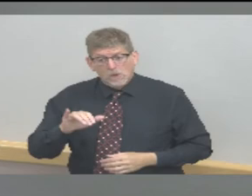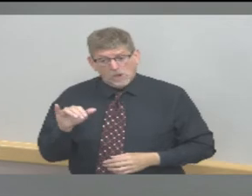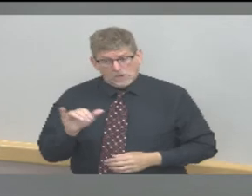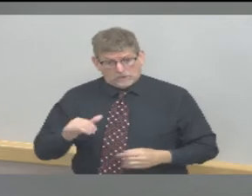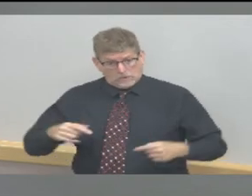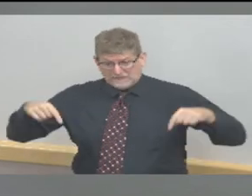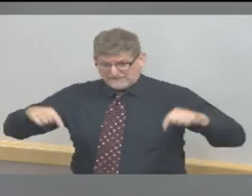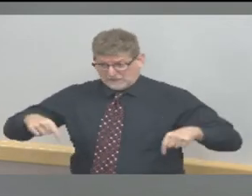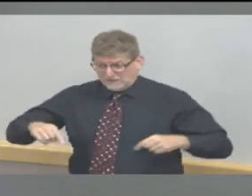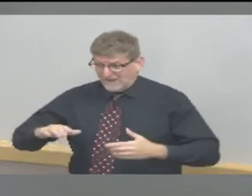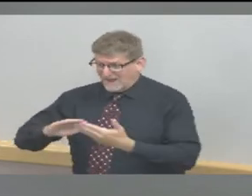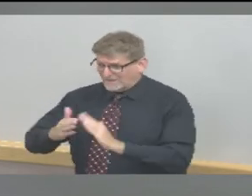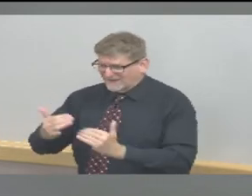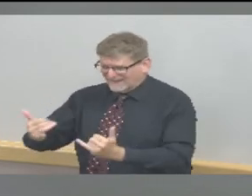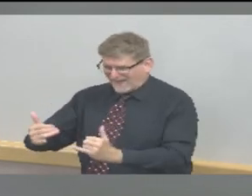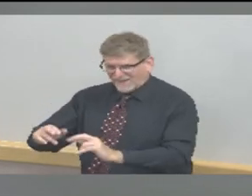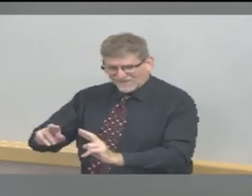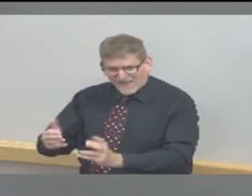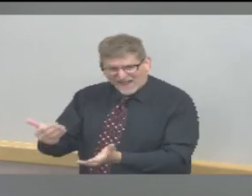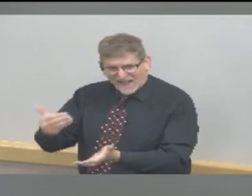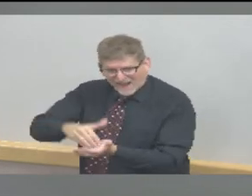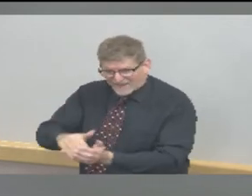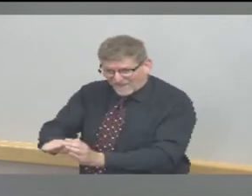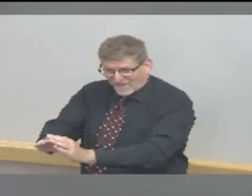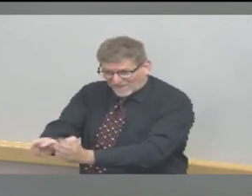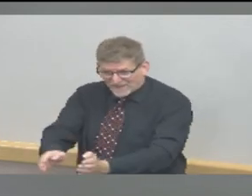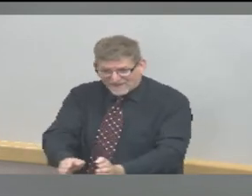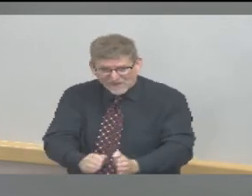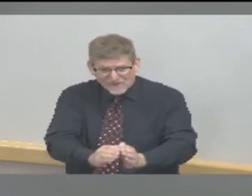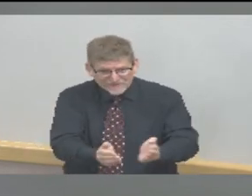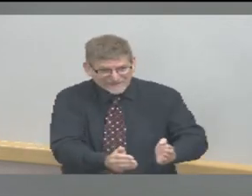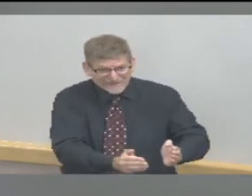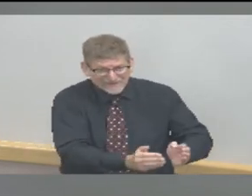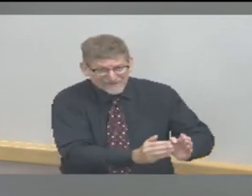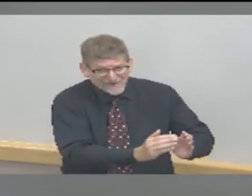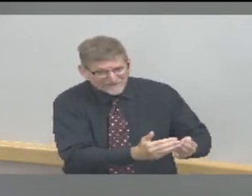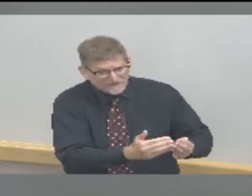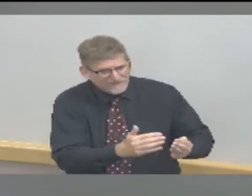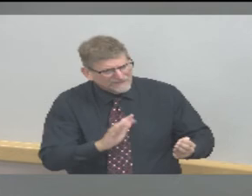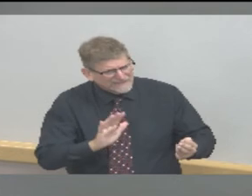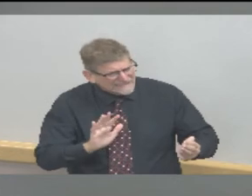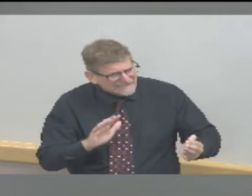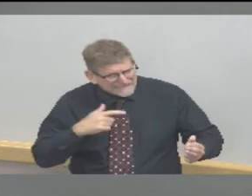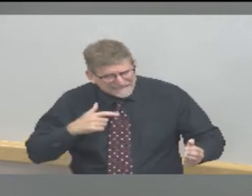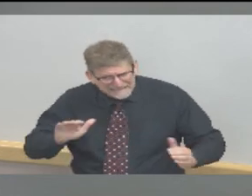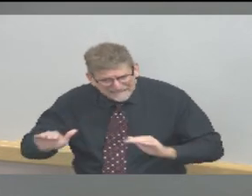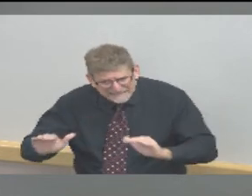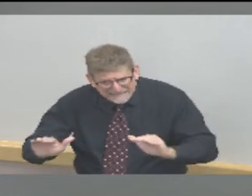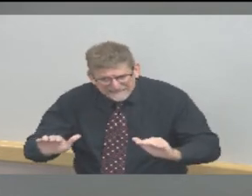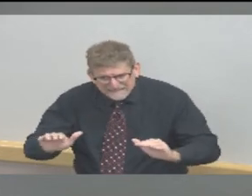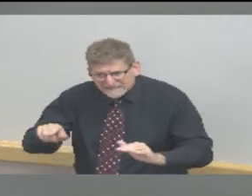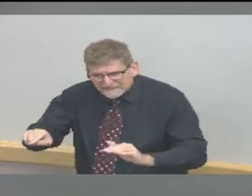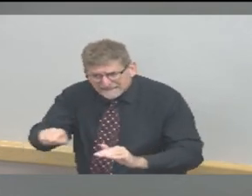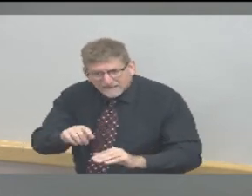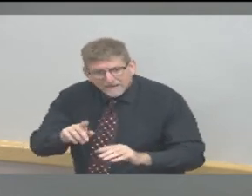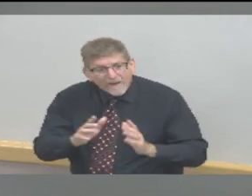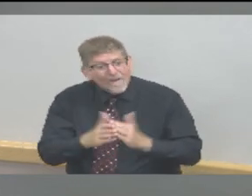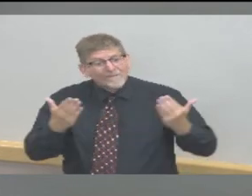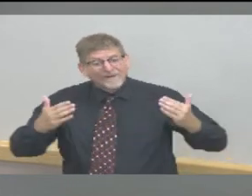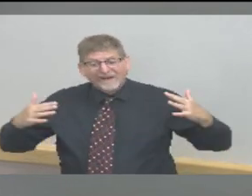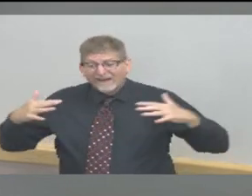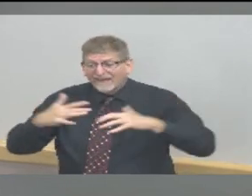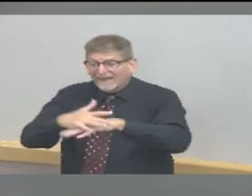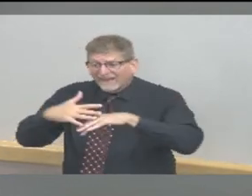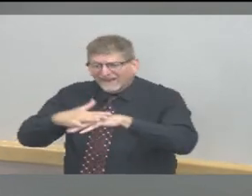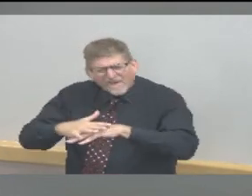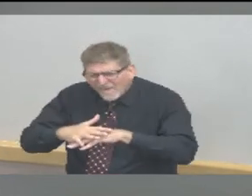Holcomb's reopening plan we need to also continue maintaining a social distance of six feet when in public